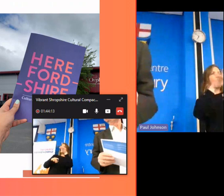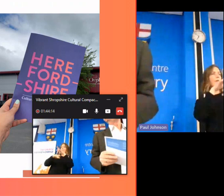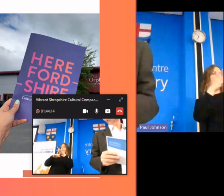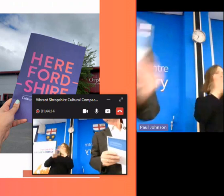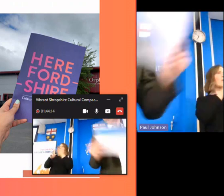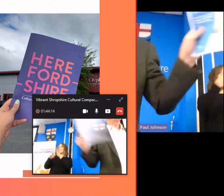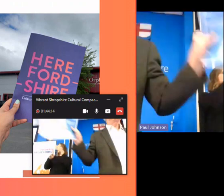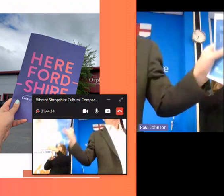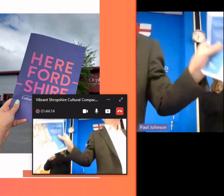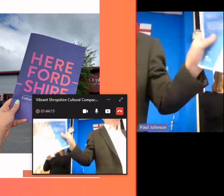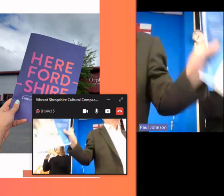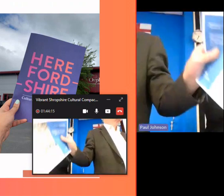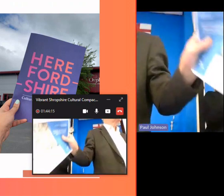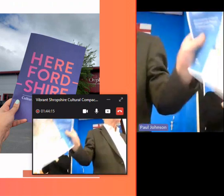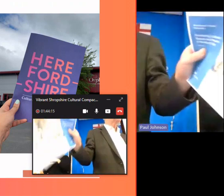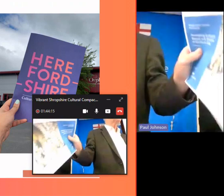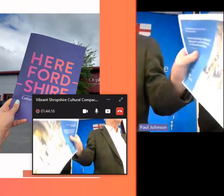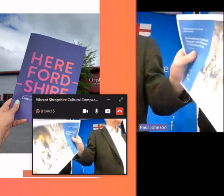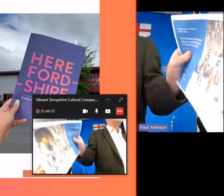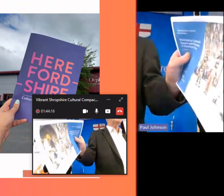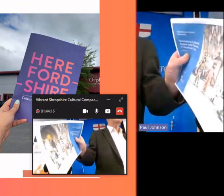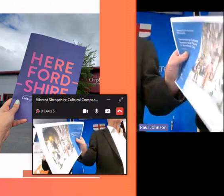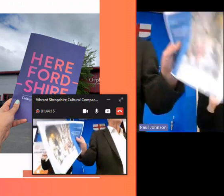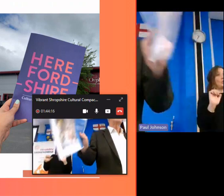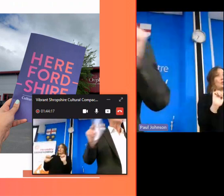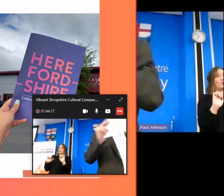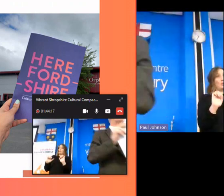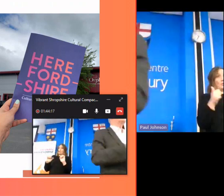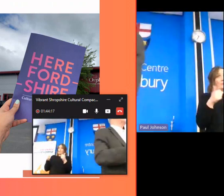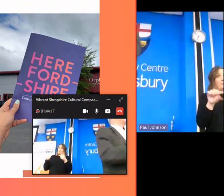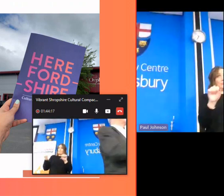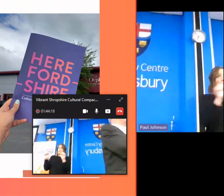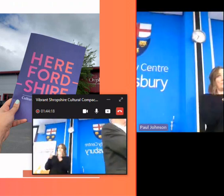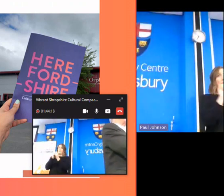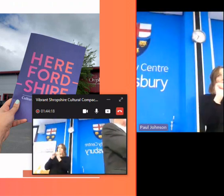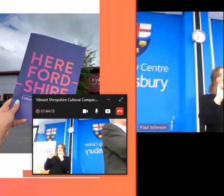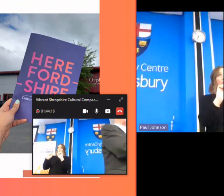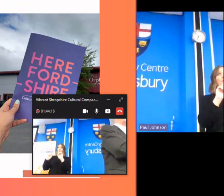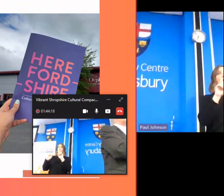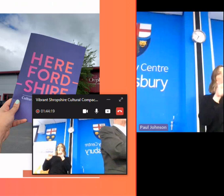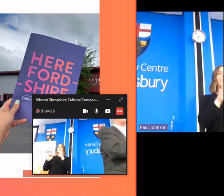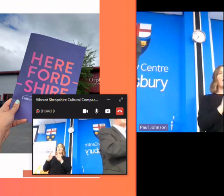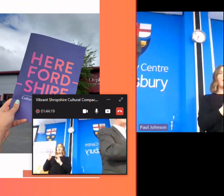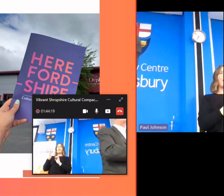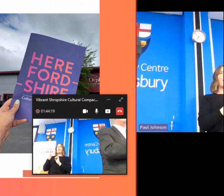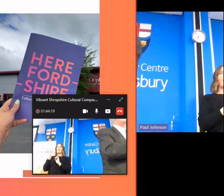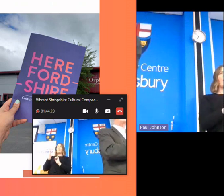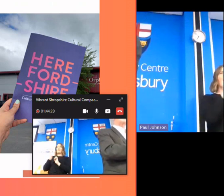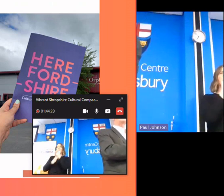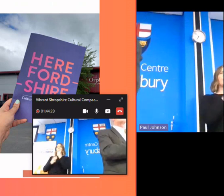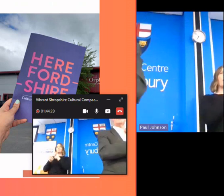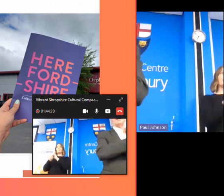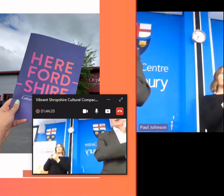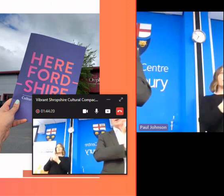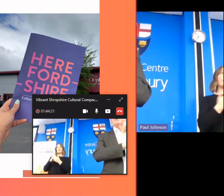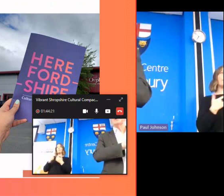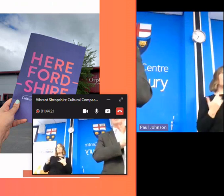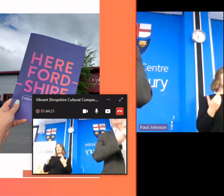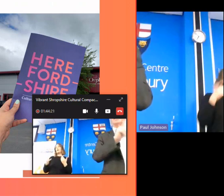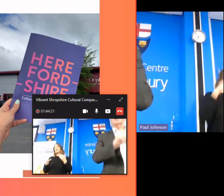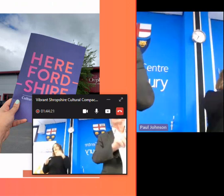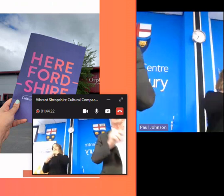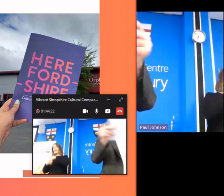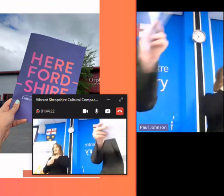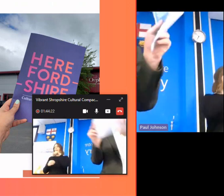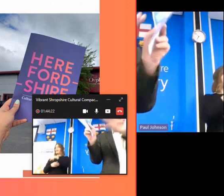um still hasn't quite settled that yet but the cultural partnership is very much of a voice in where that goes